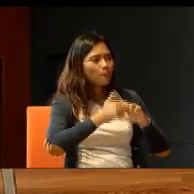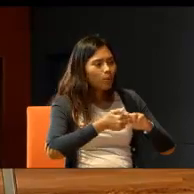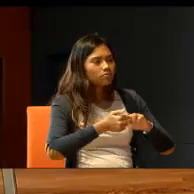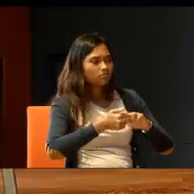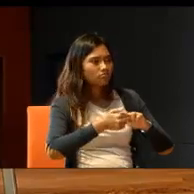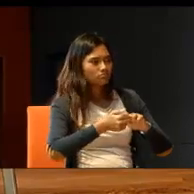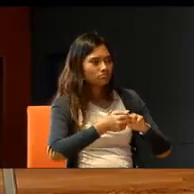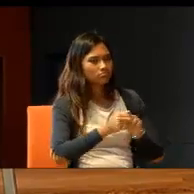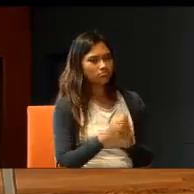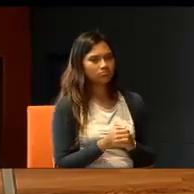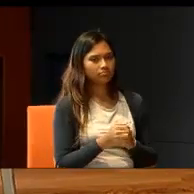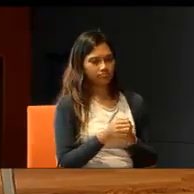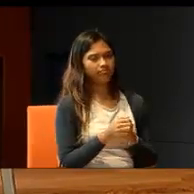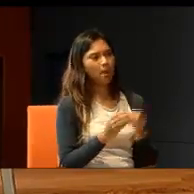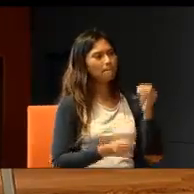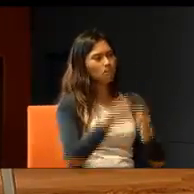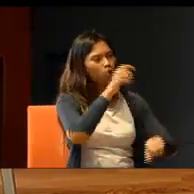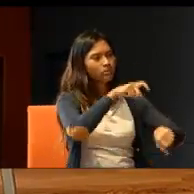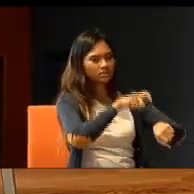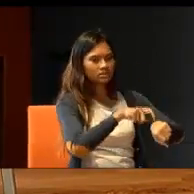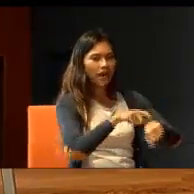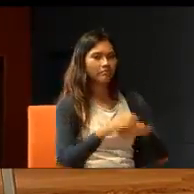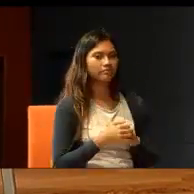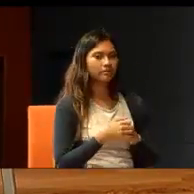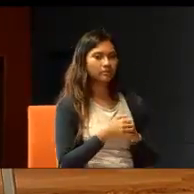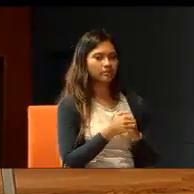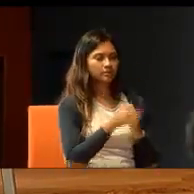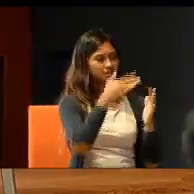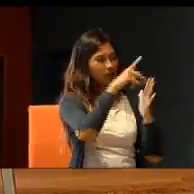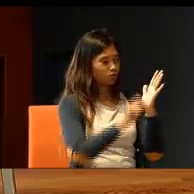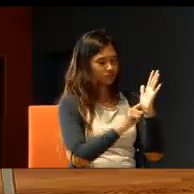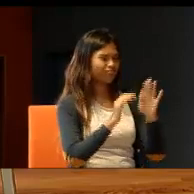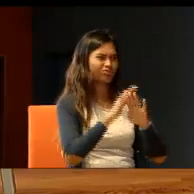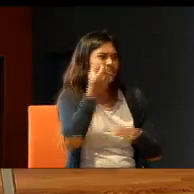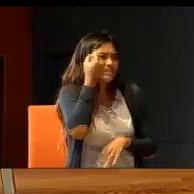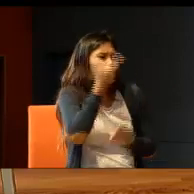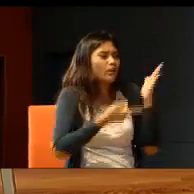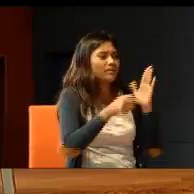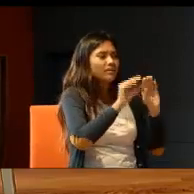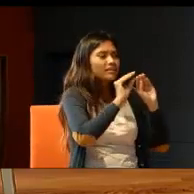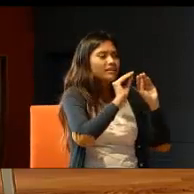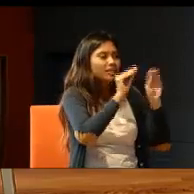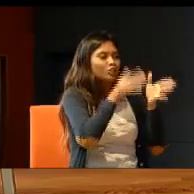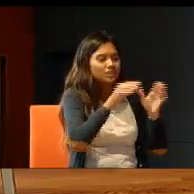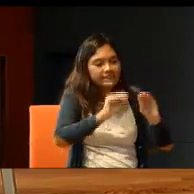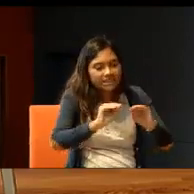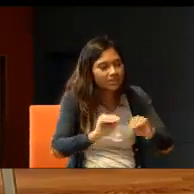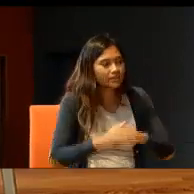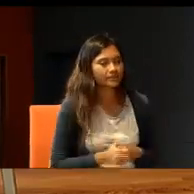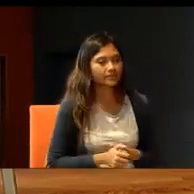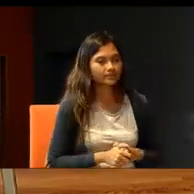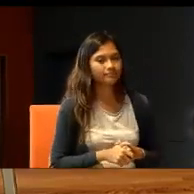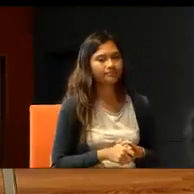Half the time, most of the time, those students, wouldn't understand, what they were teaching. I was given, I